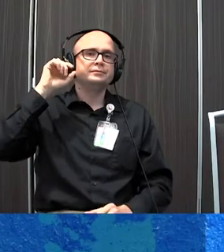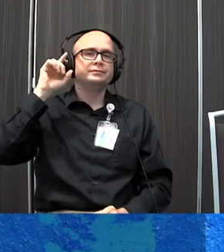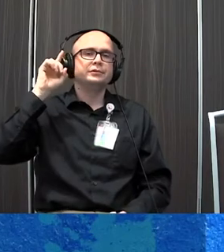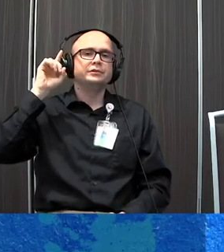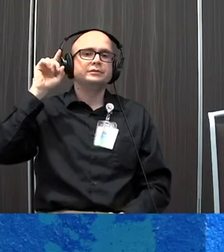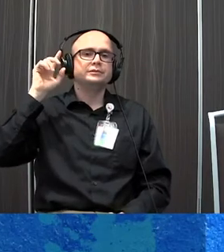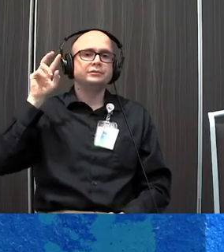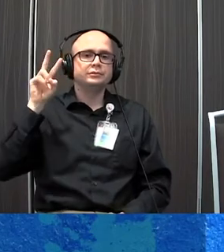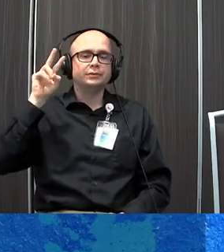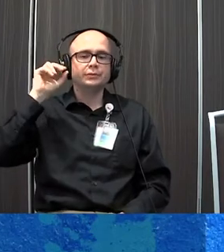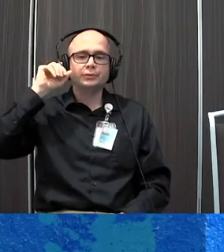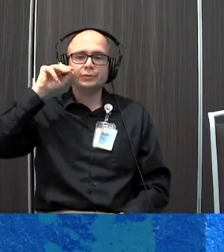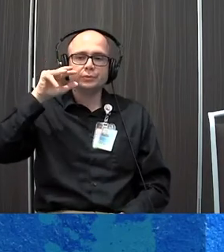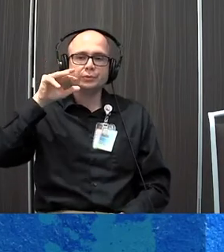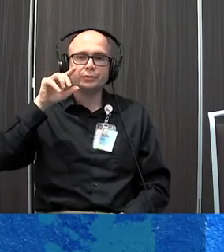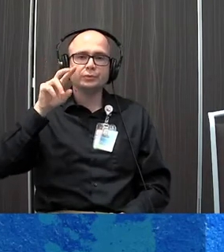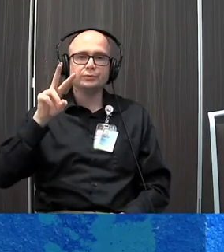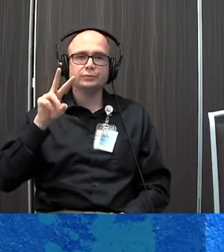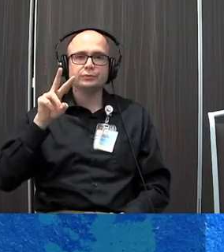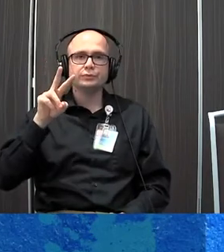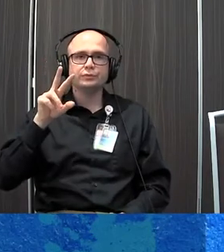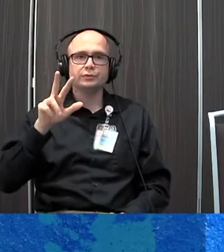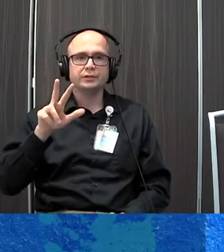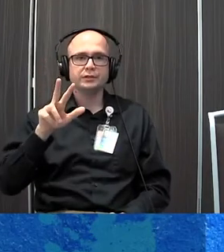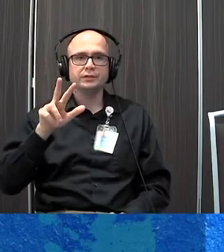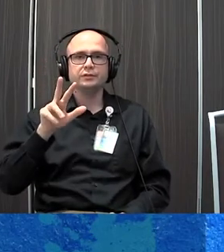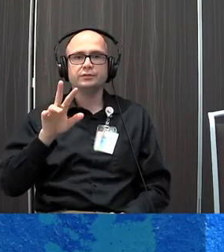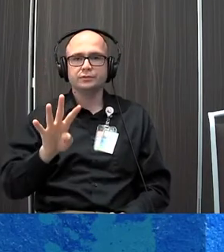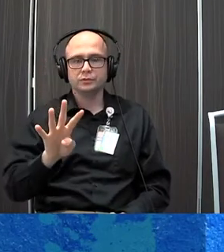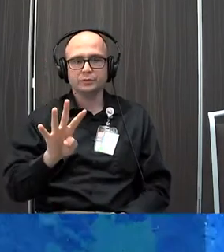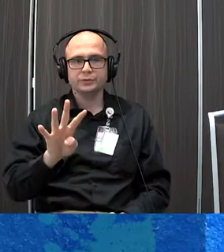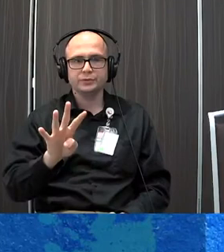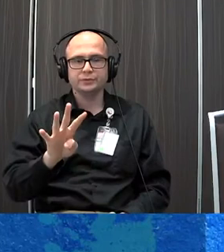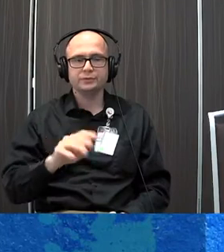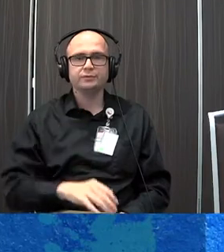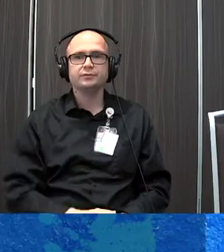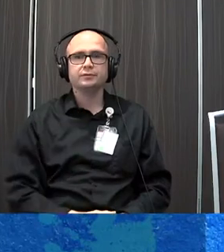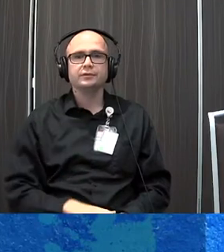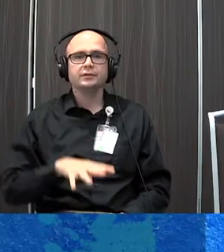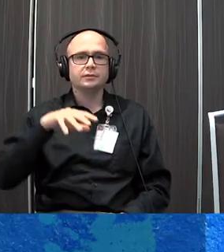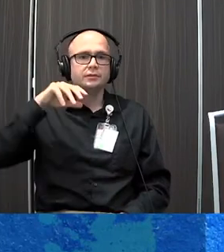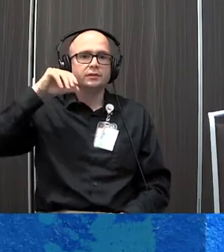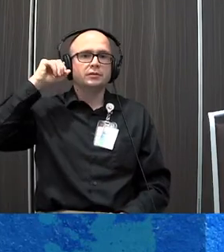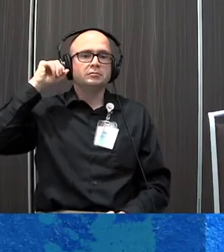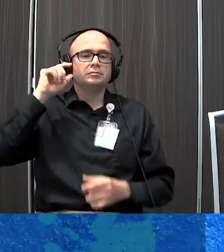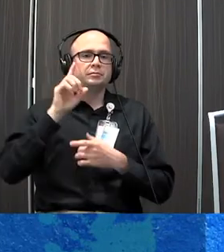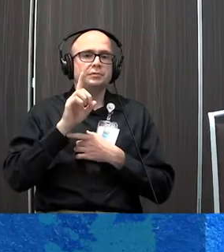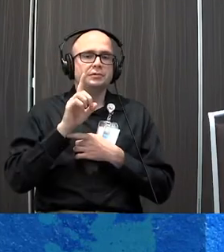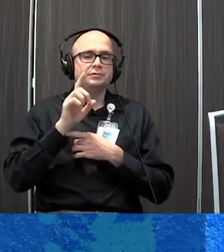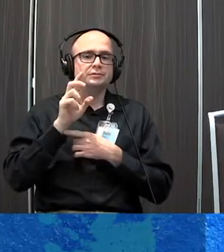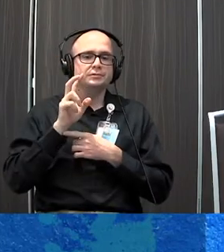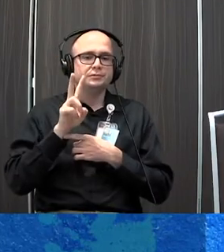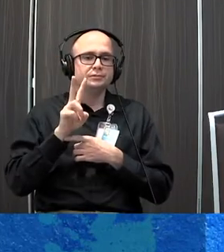two and exhale two, three, four. Inhale two,